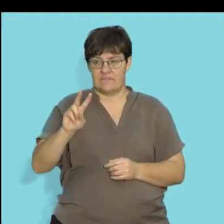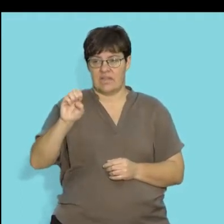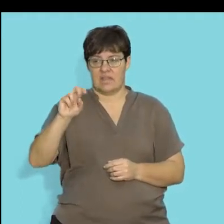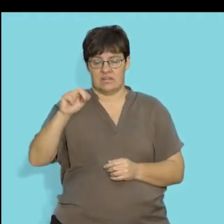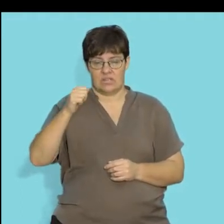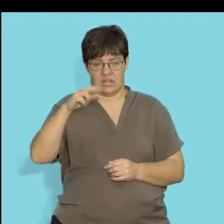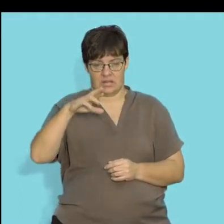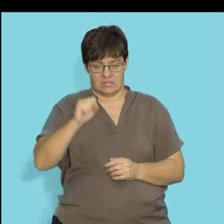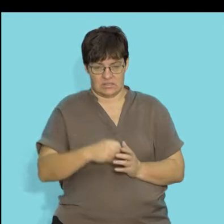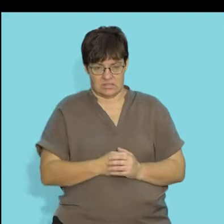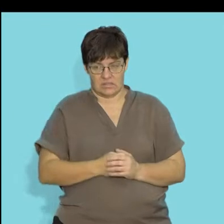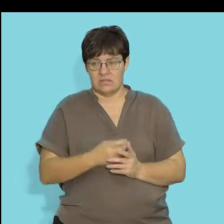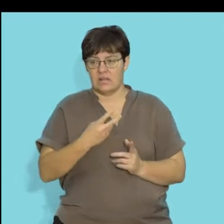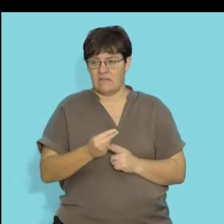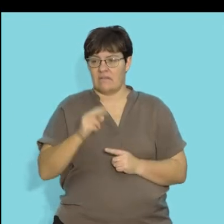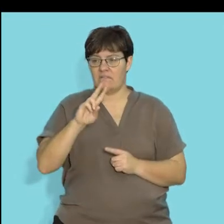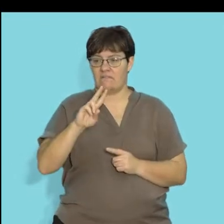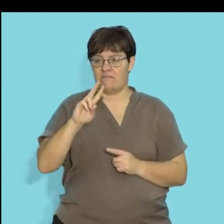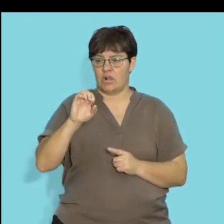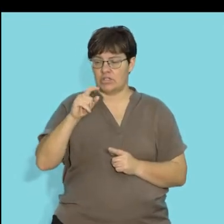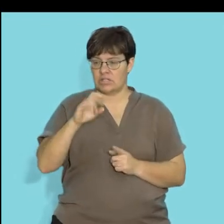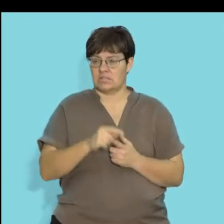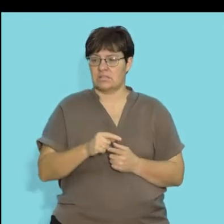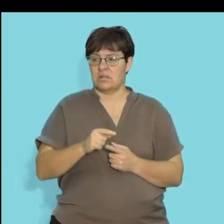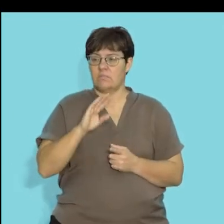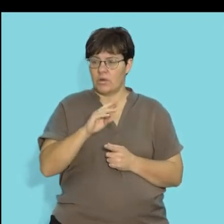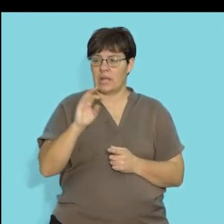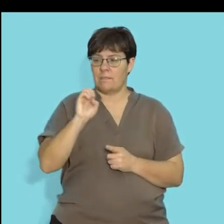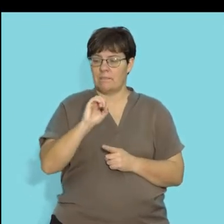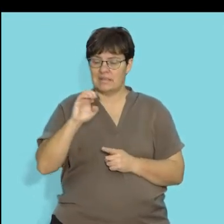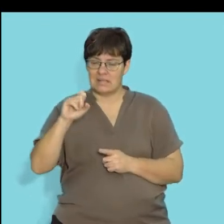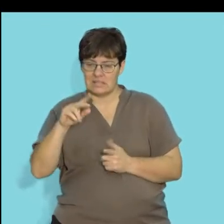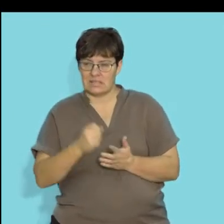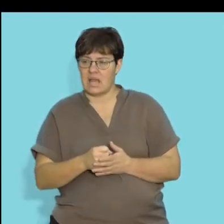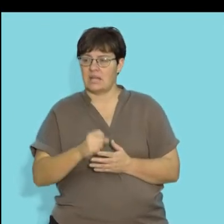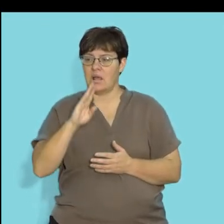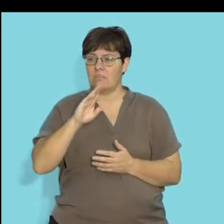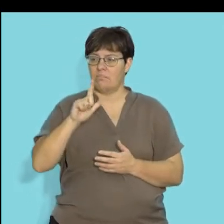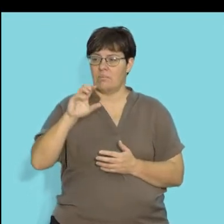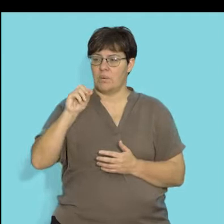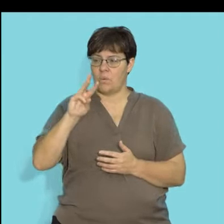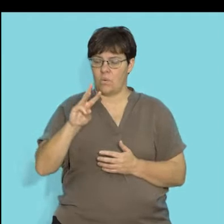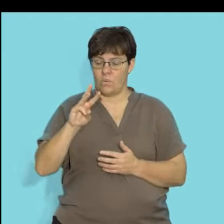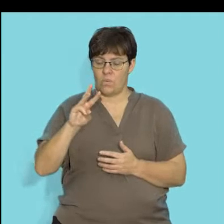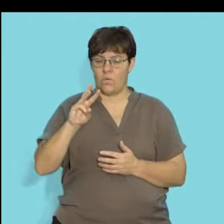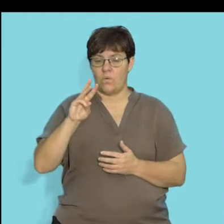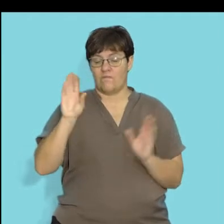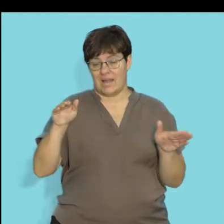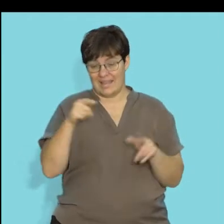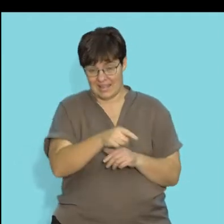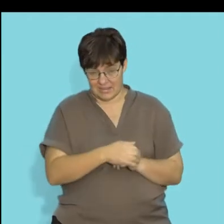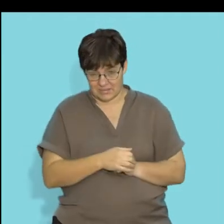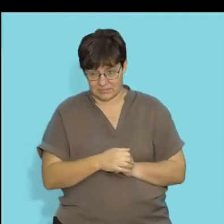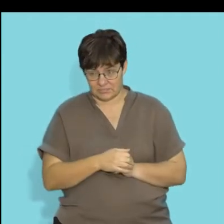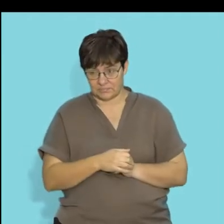Examples of vultures, you have your burying beetles and your blowflies that all are part of your important group of organisms called